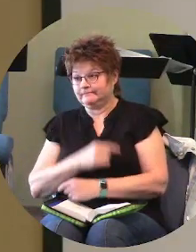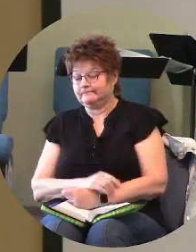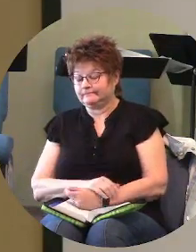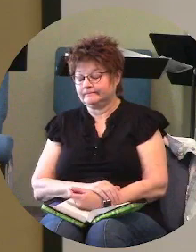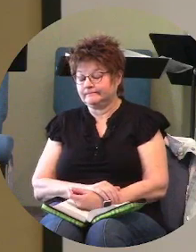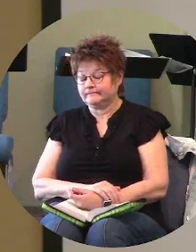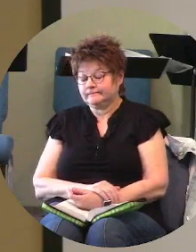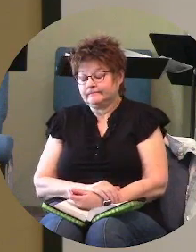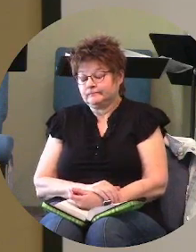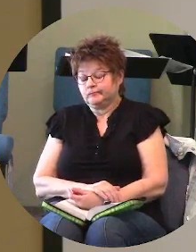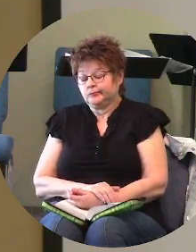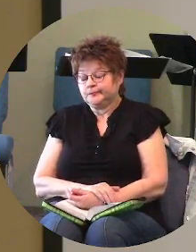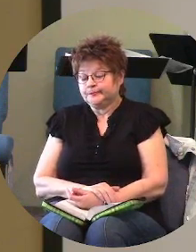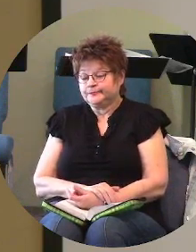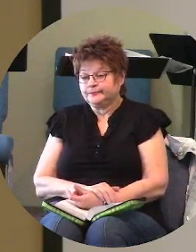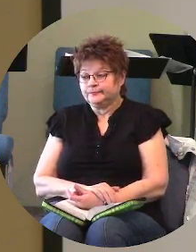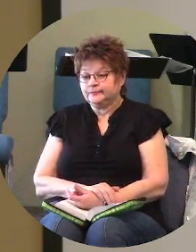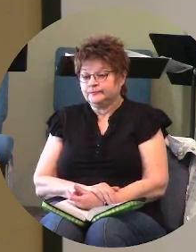and there's